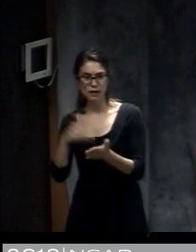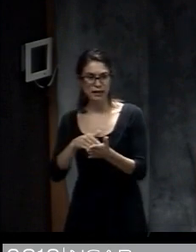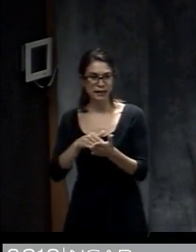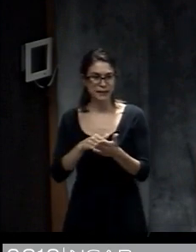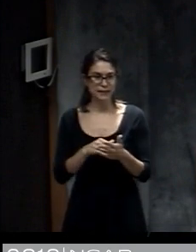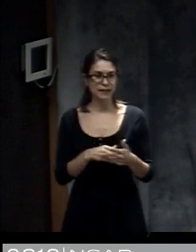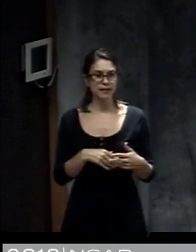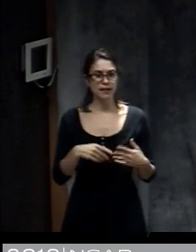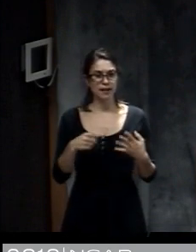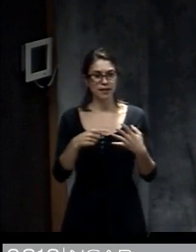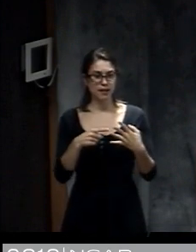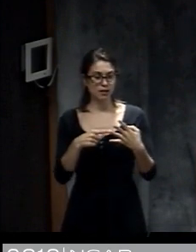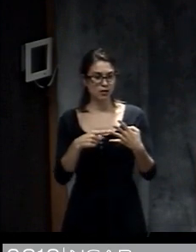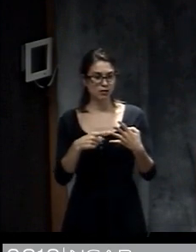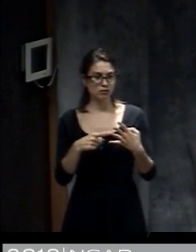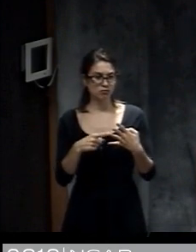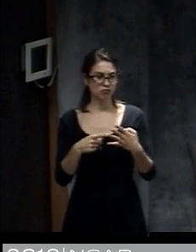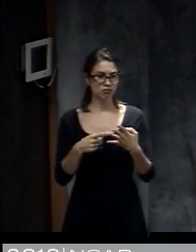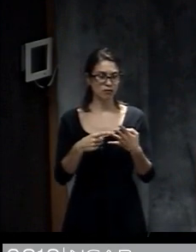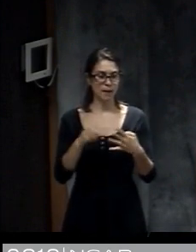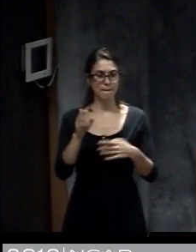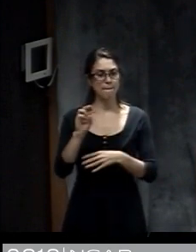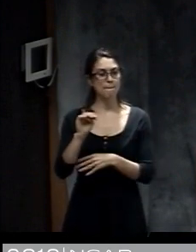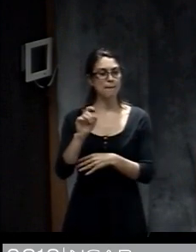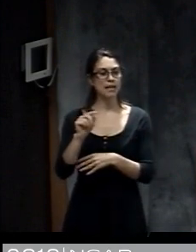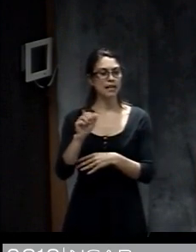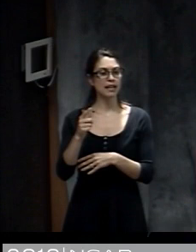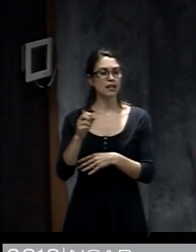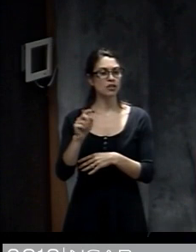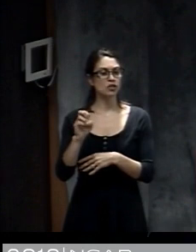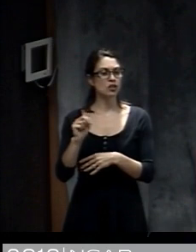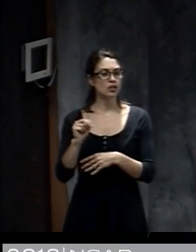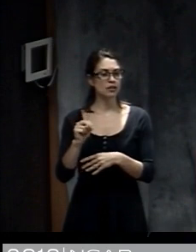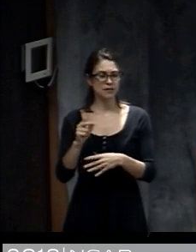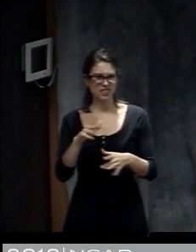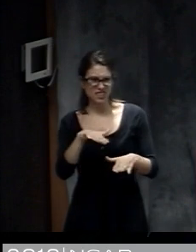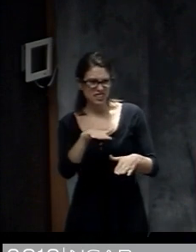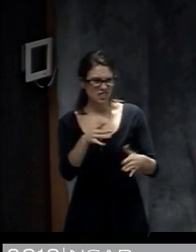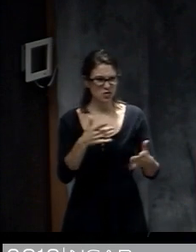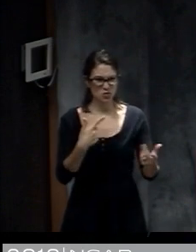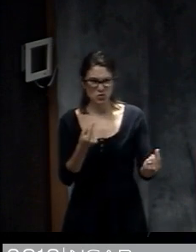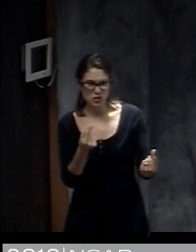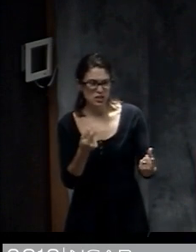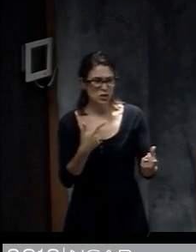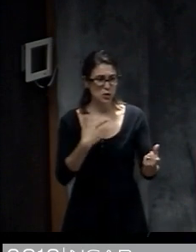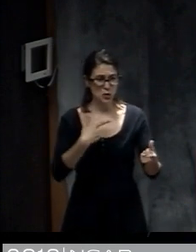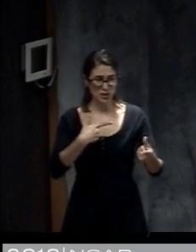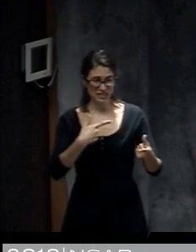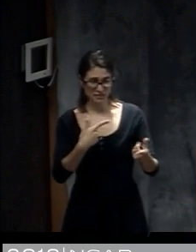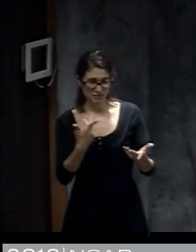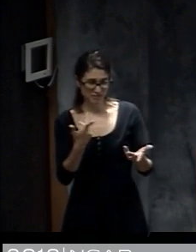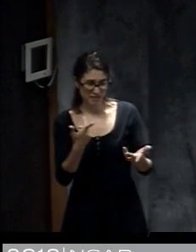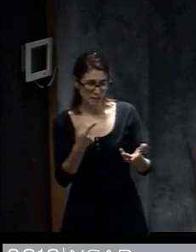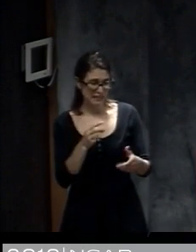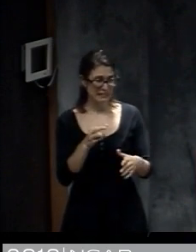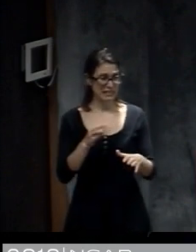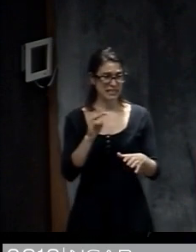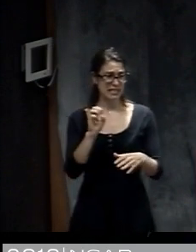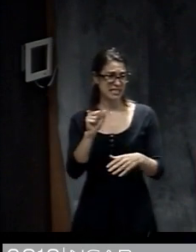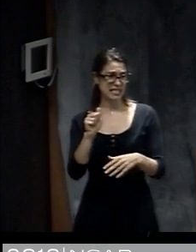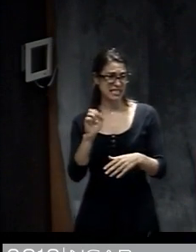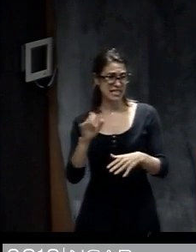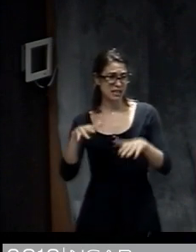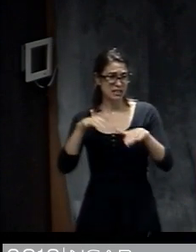storm. So for example, after the Galveston hurricane, there's a mitigation phase where they say, okay, what can we do? Can we build a seawall that will help us next time? And so on, or